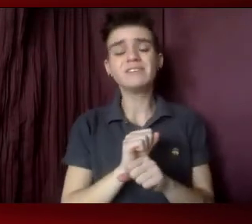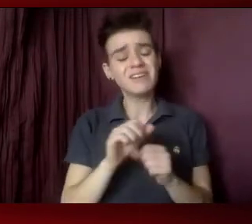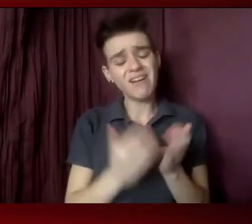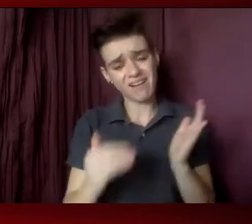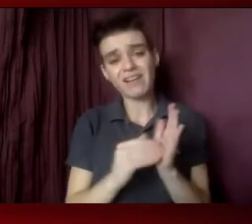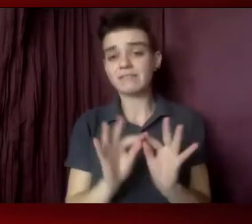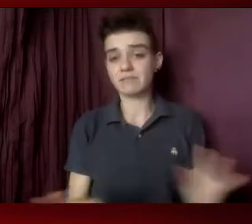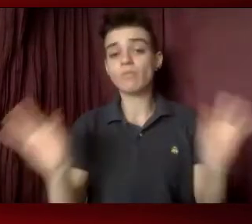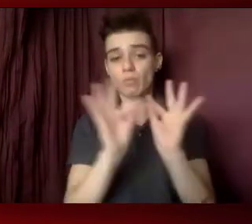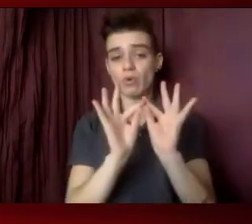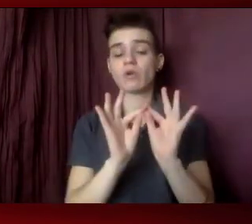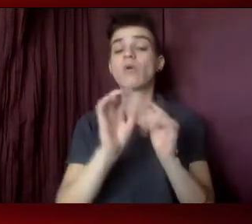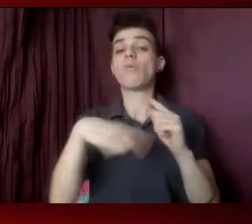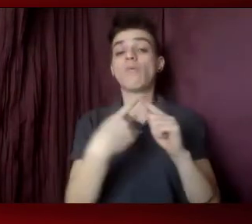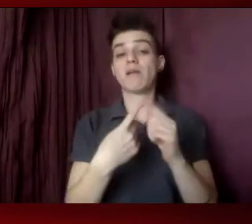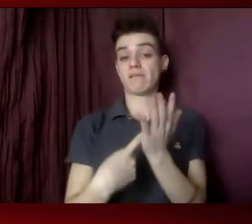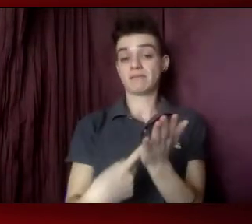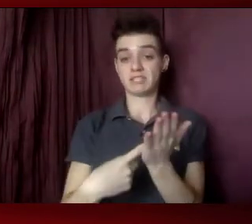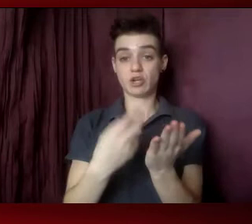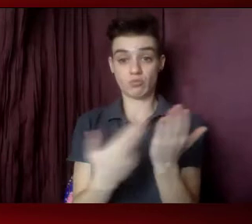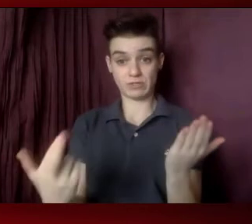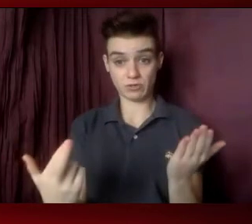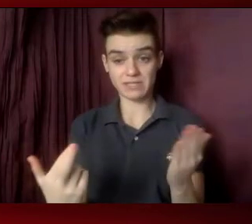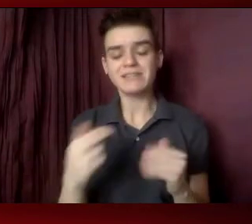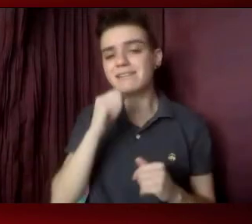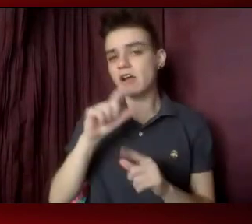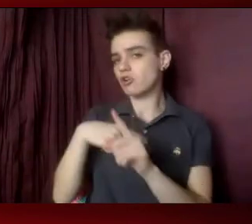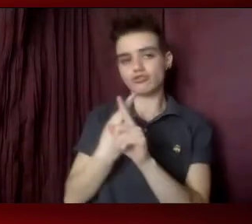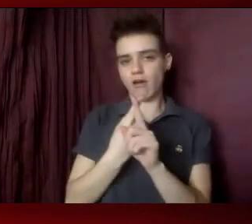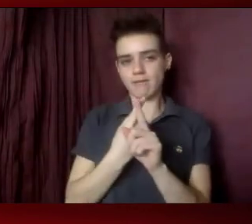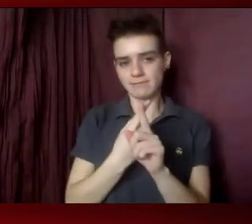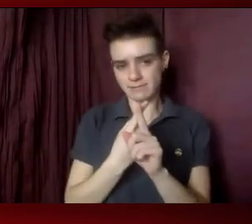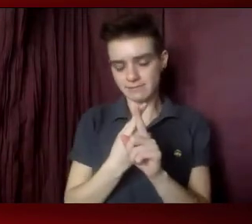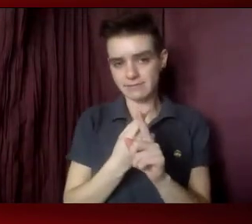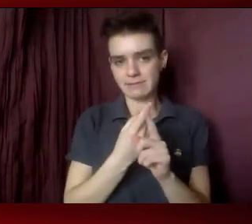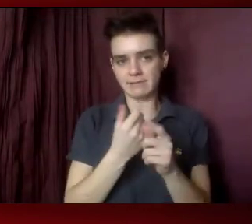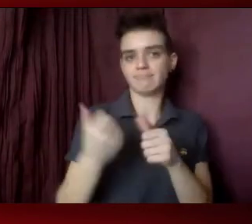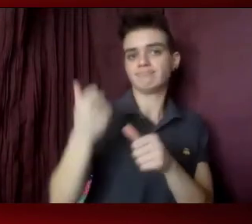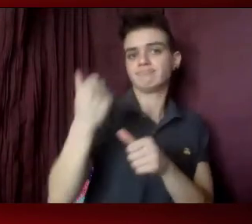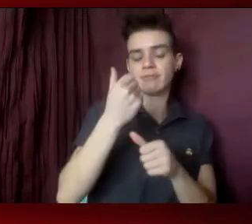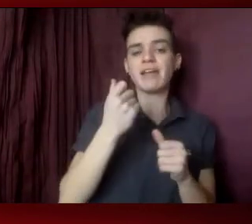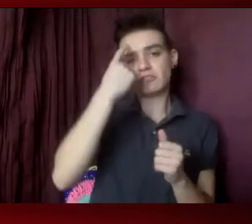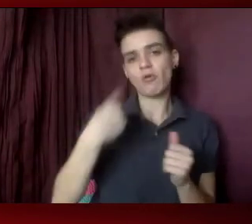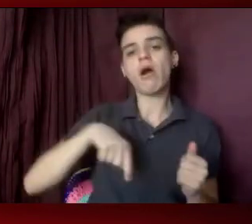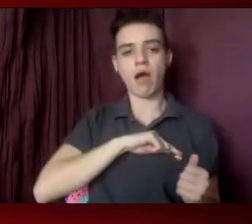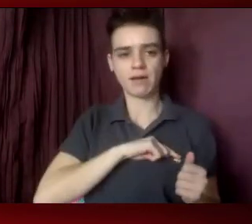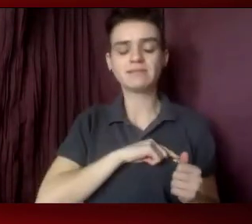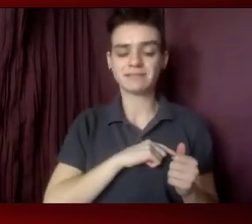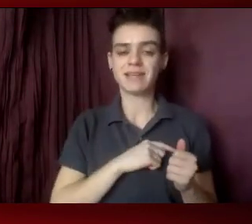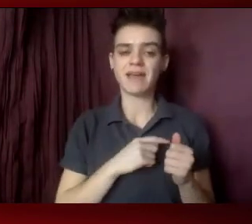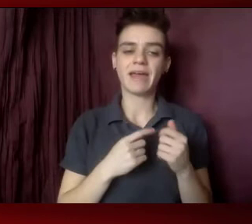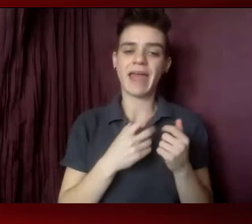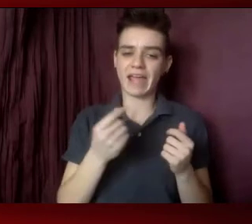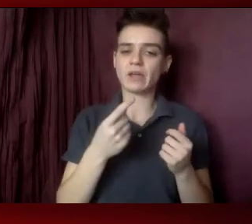that when we're when when we're talking about resources, it's not just for DHAP, it's for us, as we sort of push it out into the community,